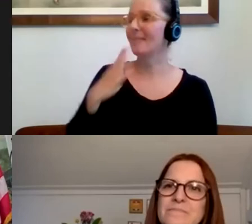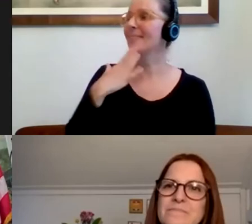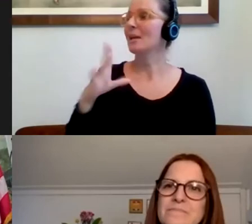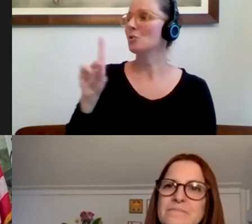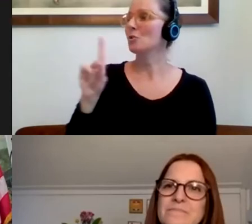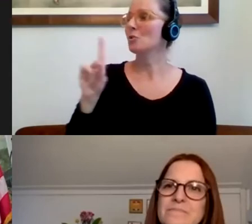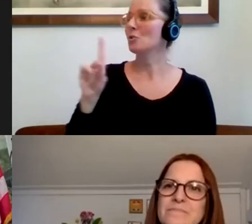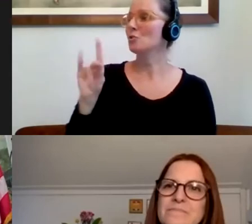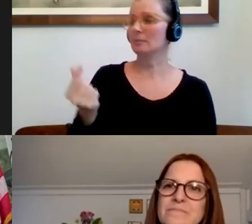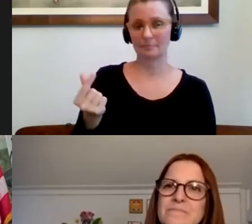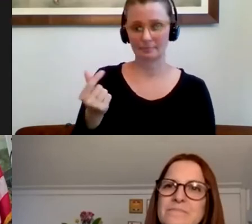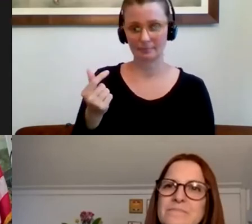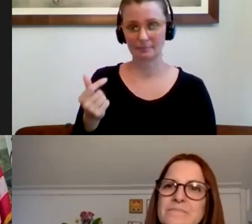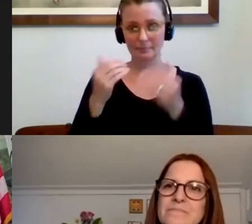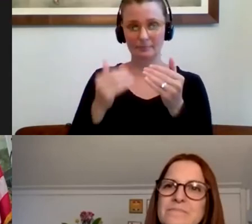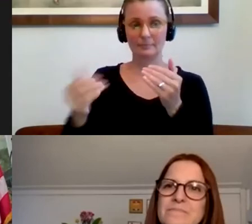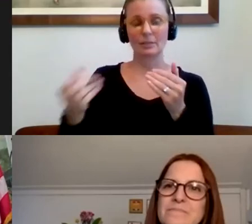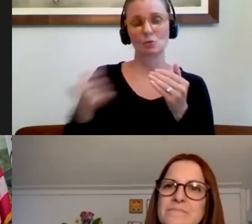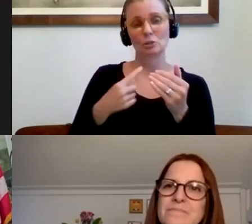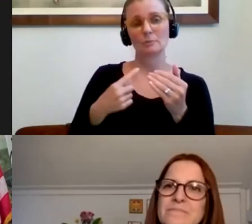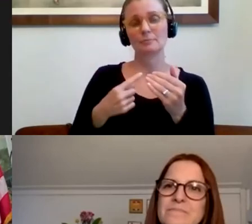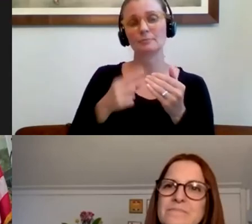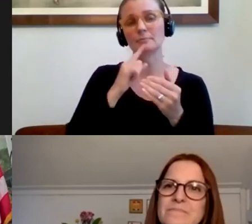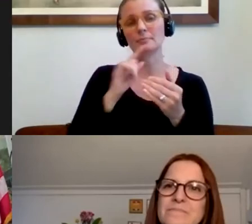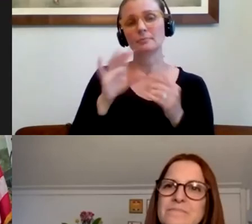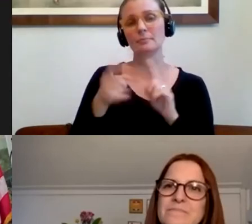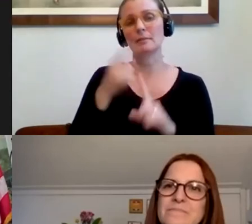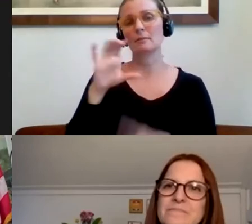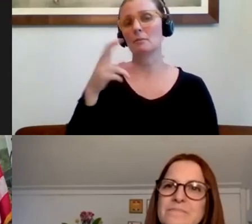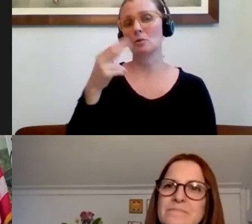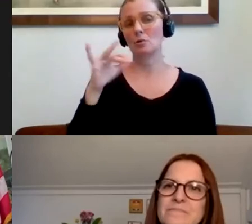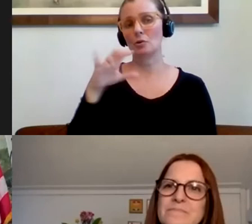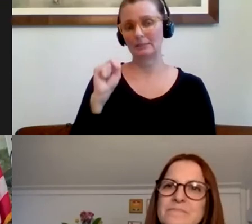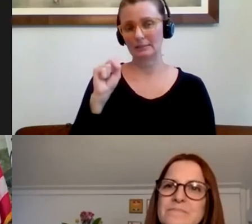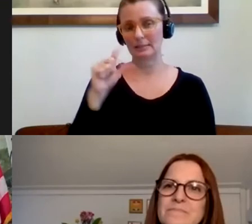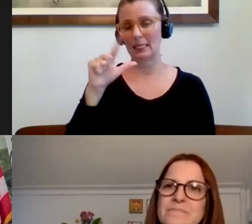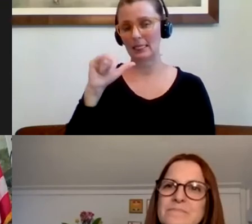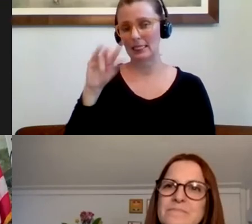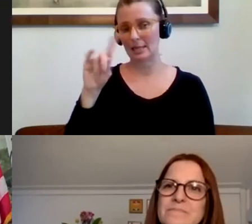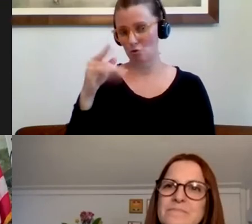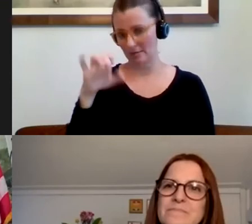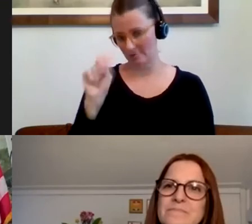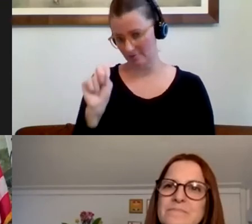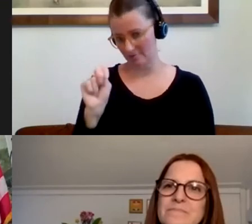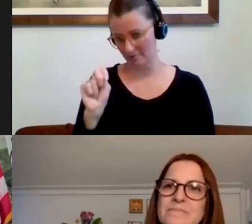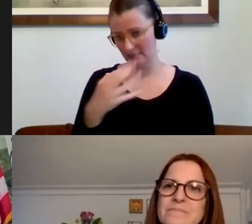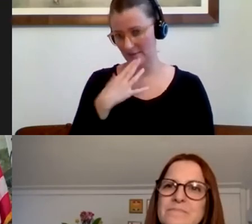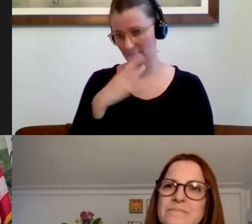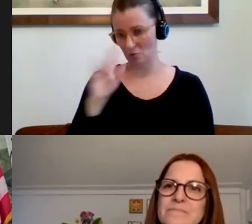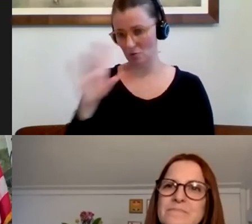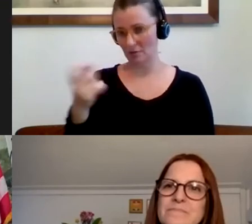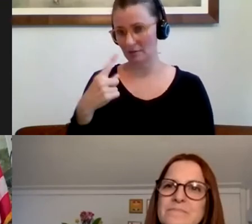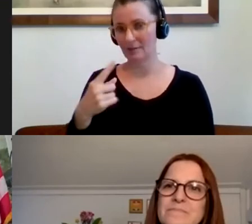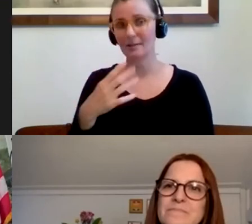message is from, uh, Chris, uh, Lindgren. Chris, thank you for your, uh, question and I'm going to read it out. Thank you for your